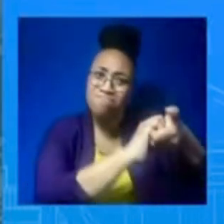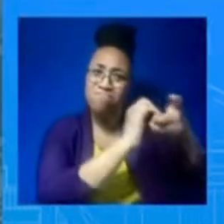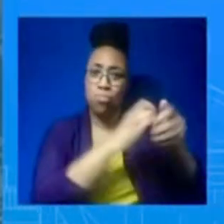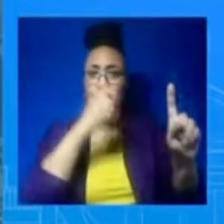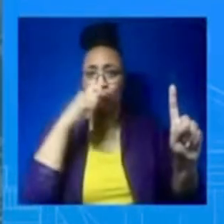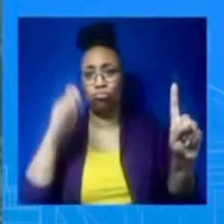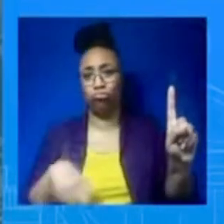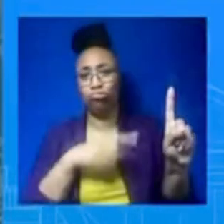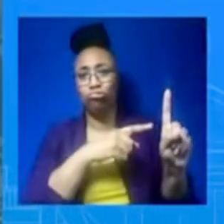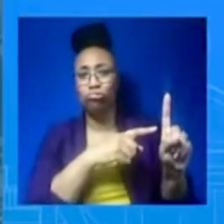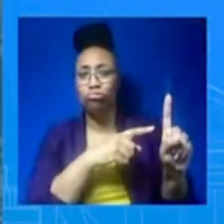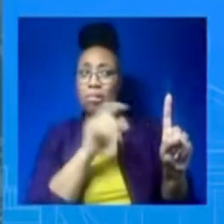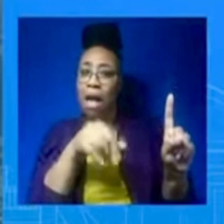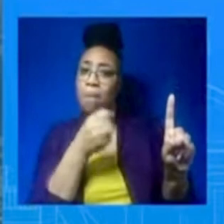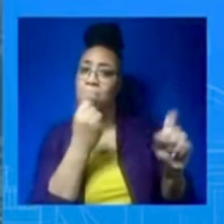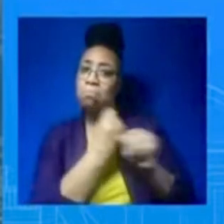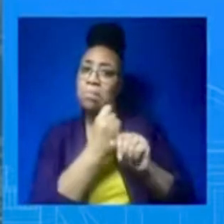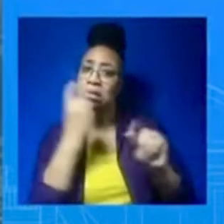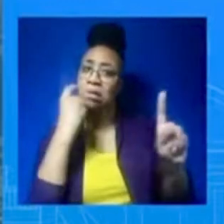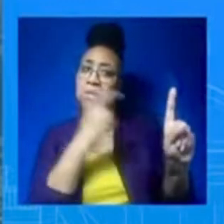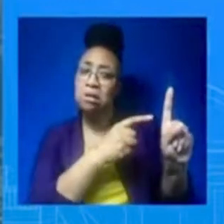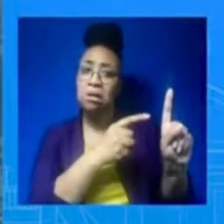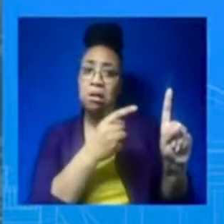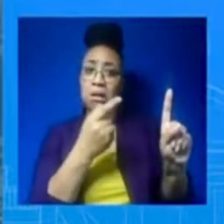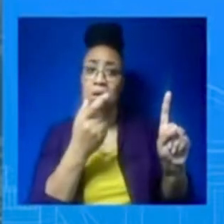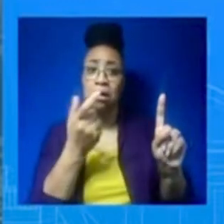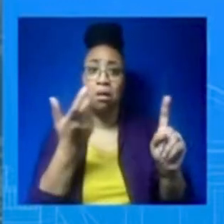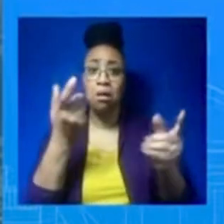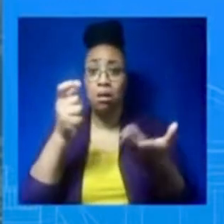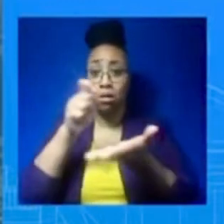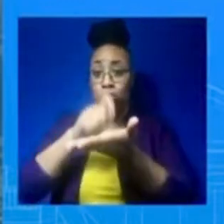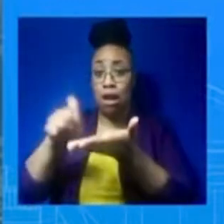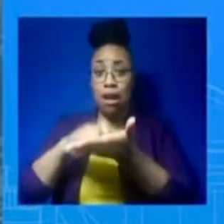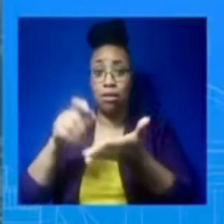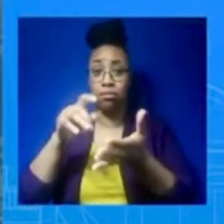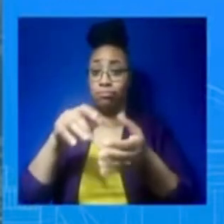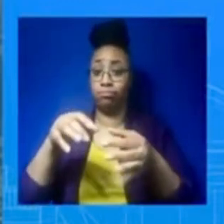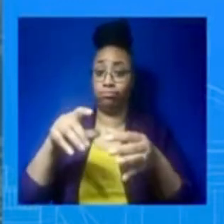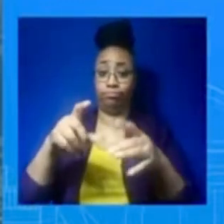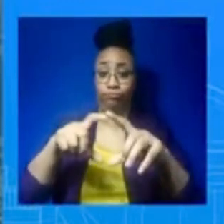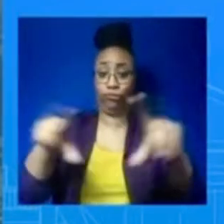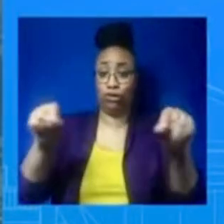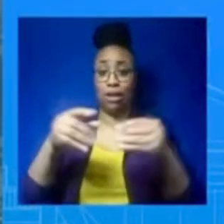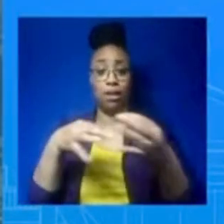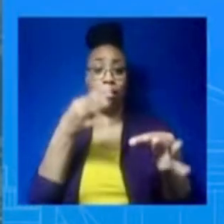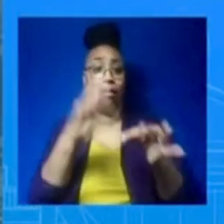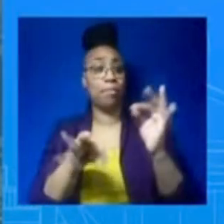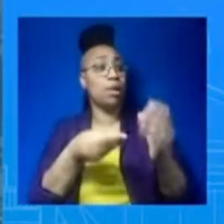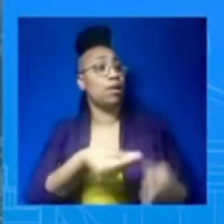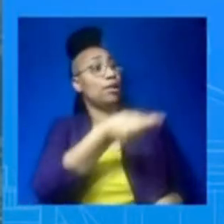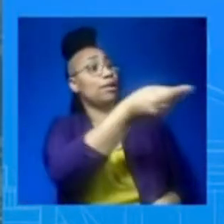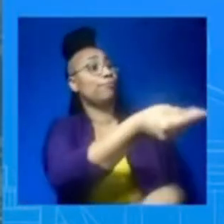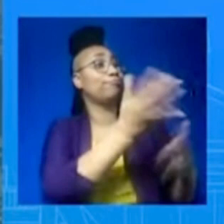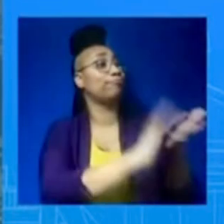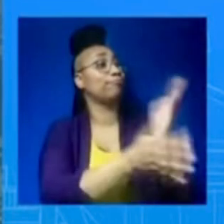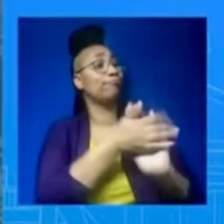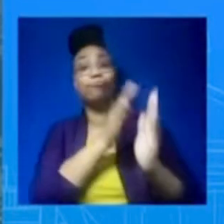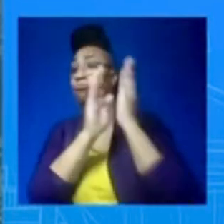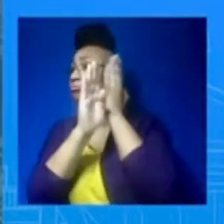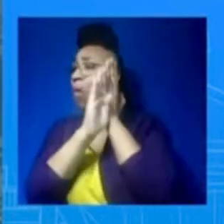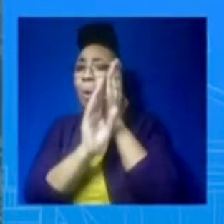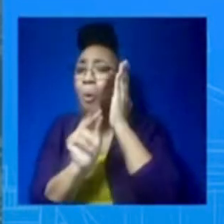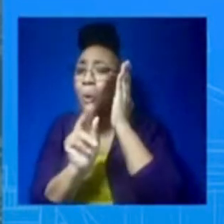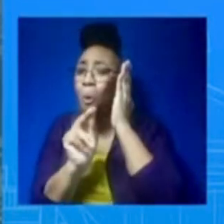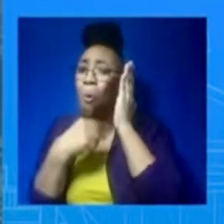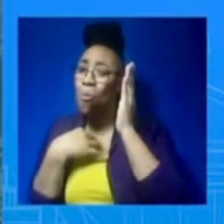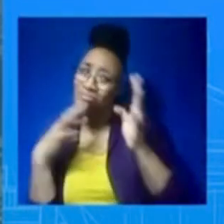all doing it together. And the support from Congress has really been extraordinary. And the President looks forward to that support continuing. Thank you